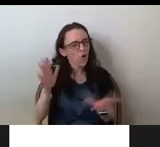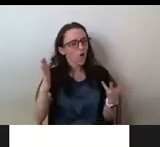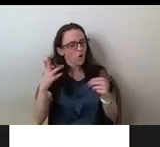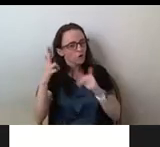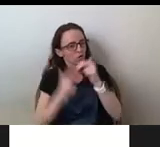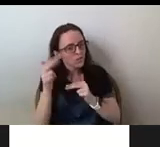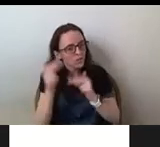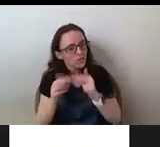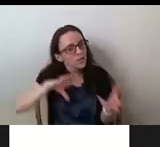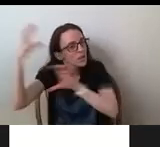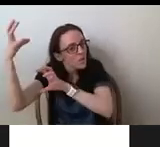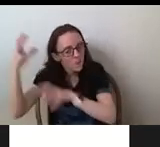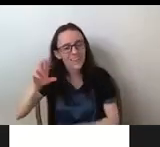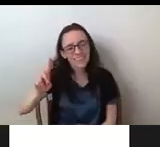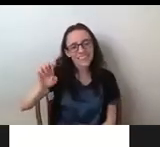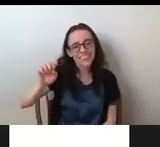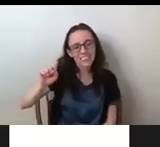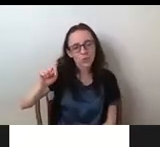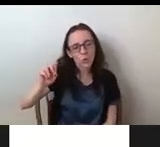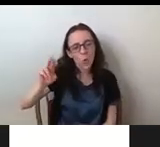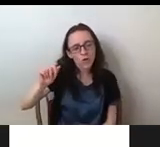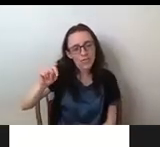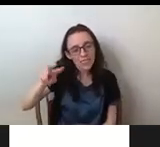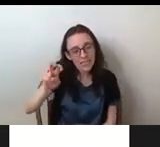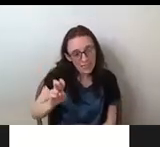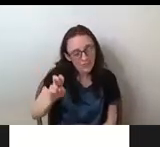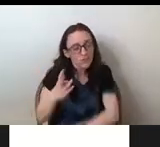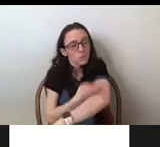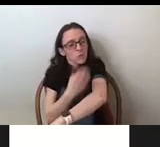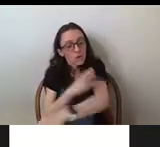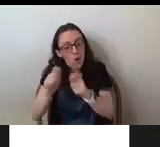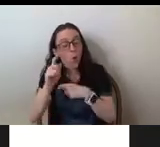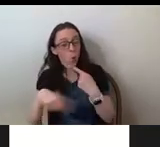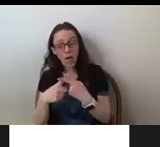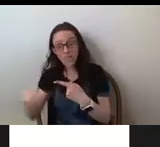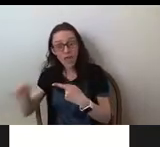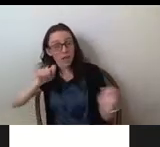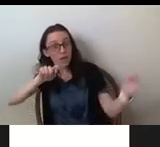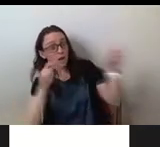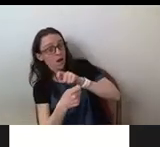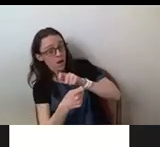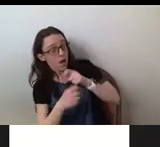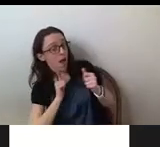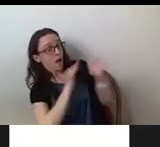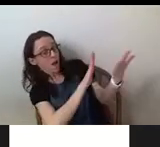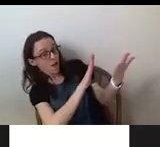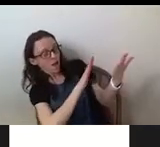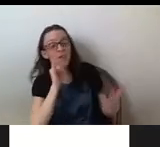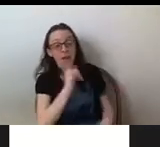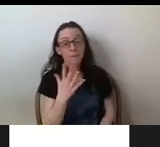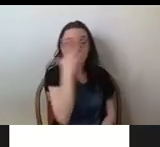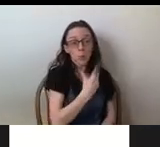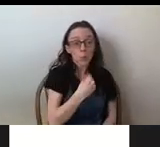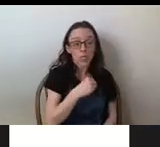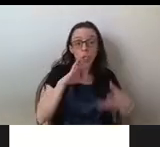the distorted development narrative finally responds to the beauty narrative, that beauty narrative falls, pointing to the fact that that